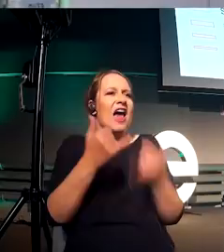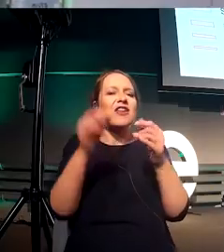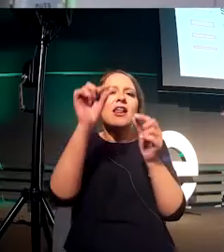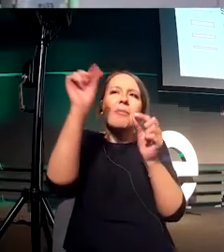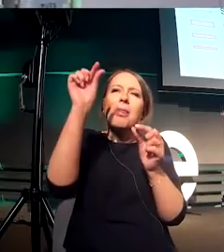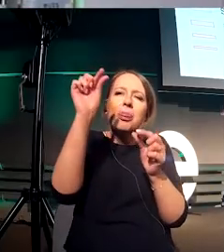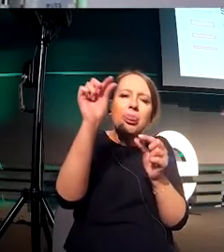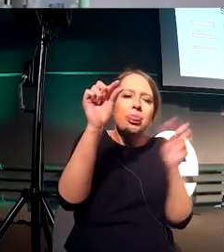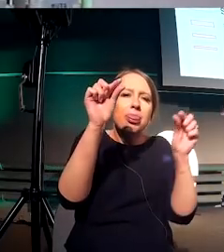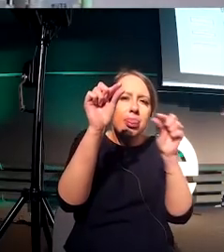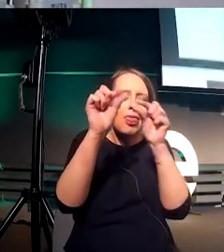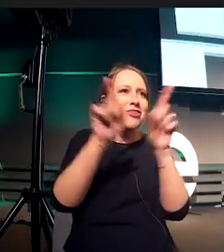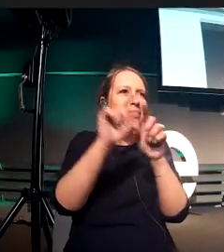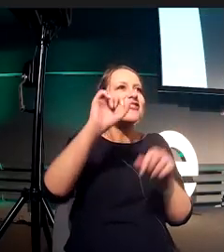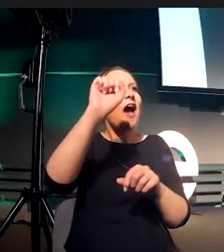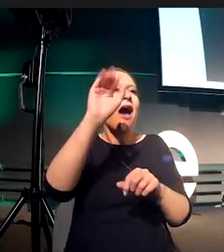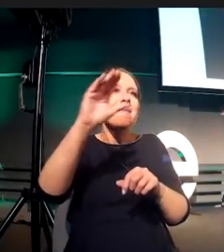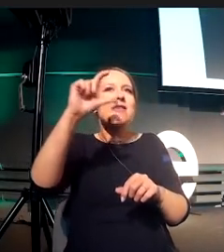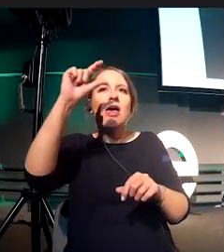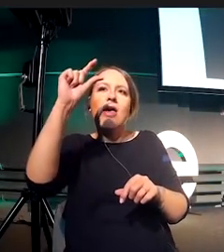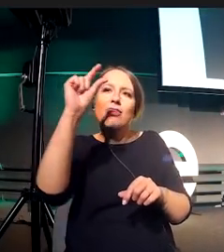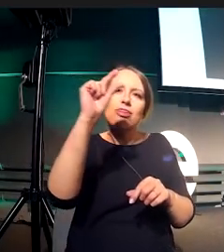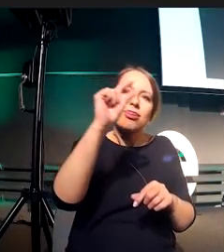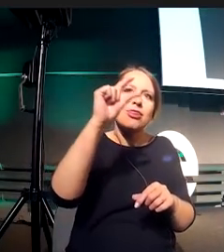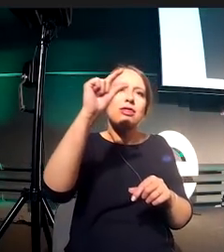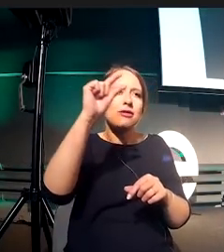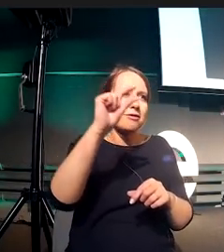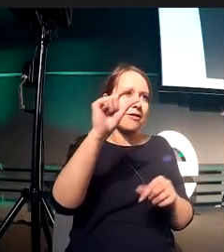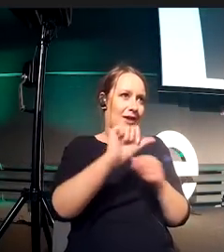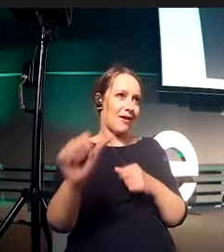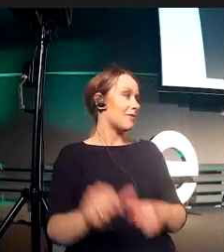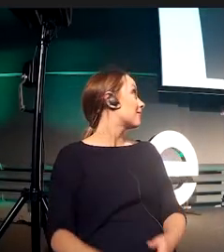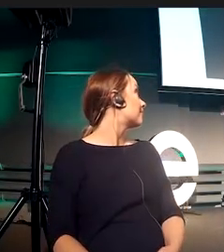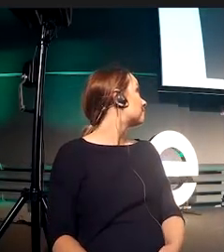how we're going to do it. Let's look at this composition for a second.